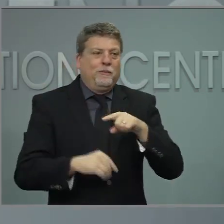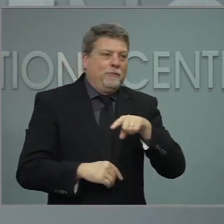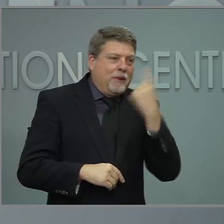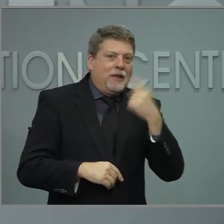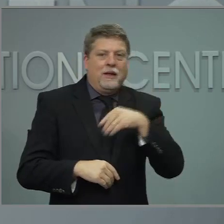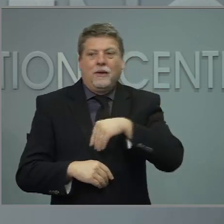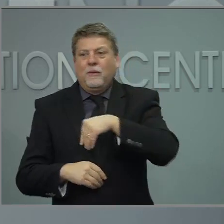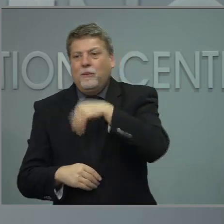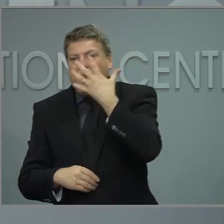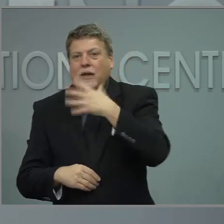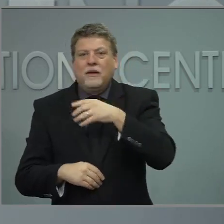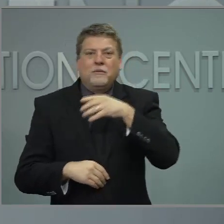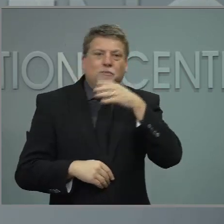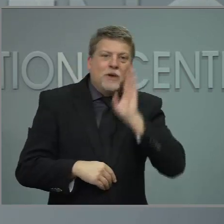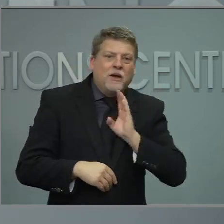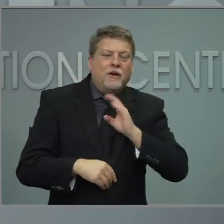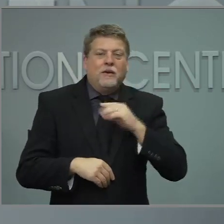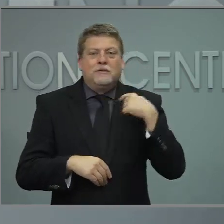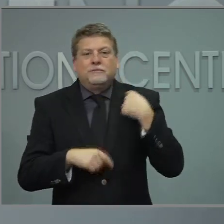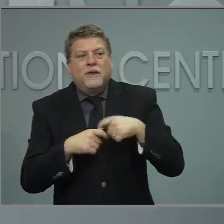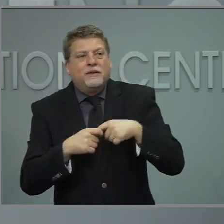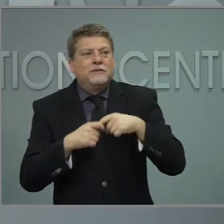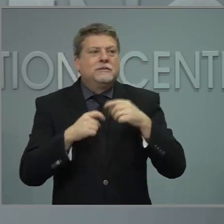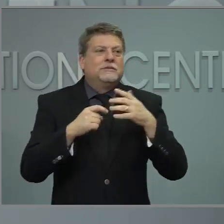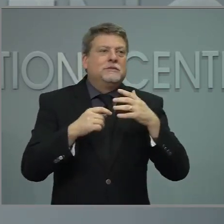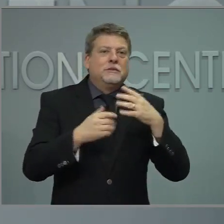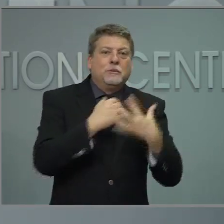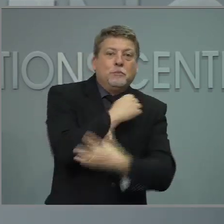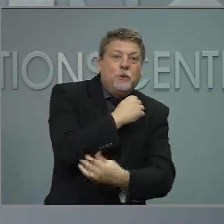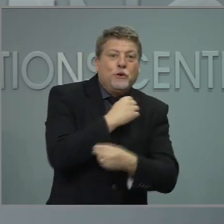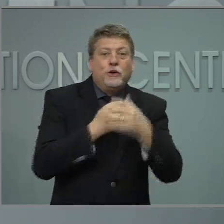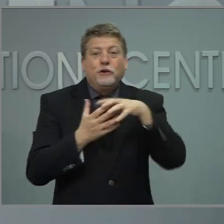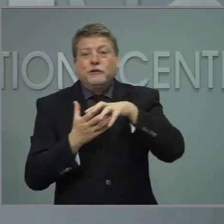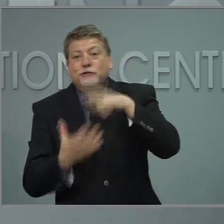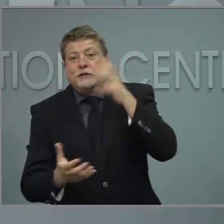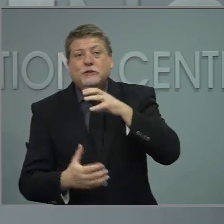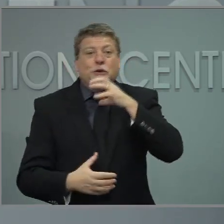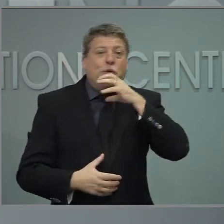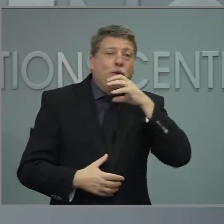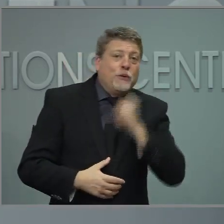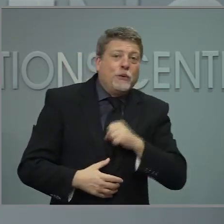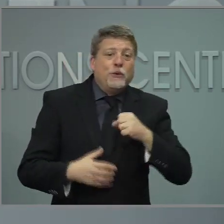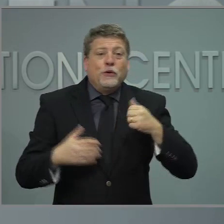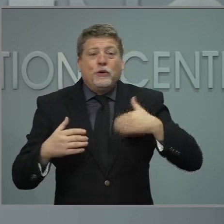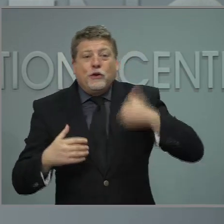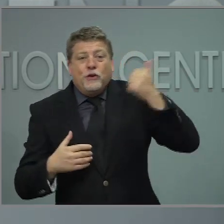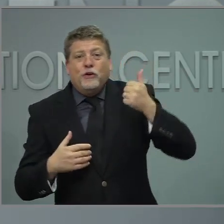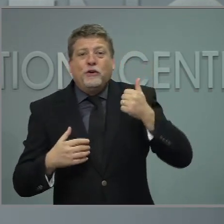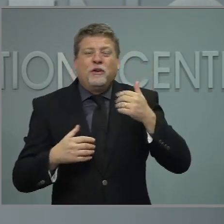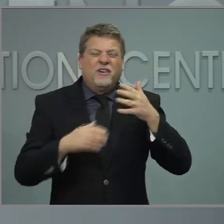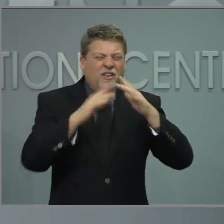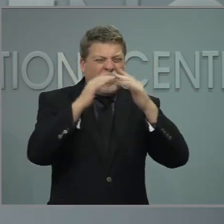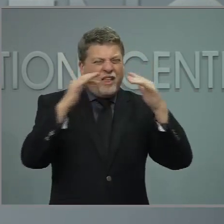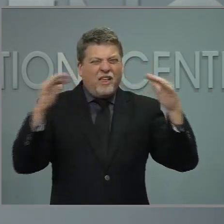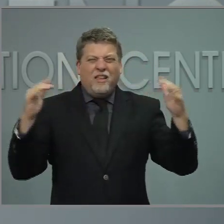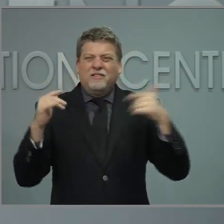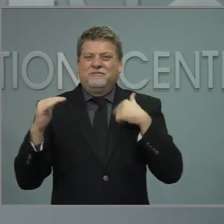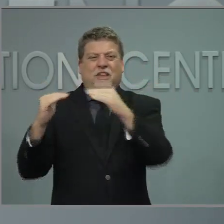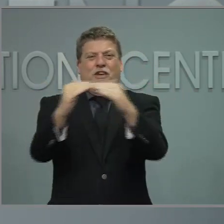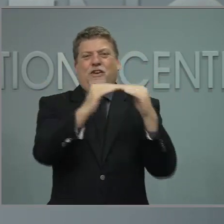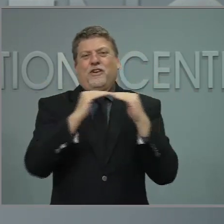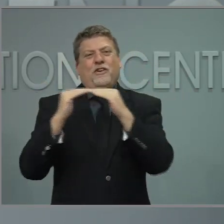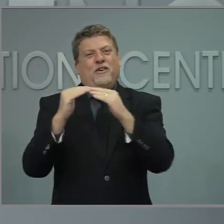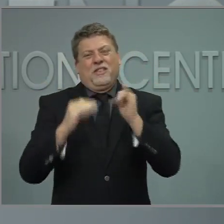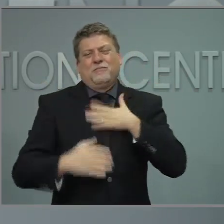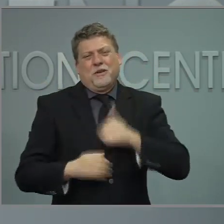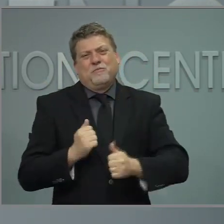and the Healthier Together program, I think that is a way that we can reach communities because we see that when we bring vaccine